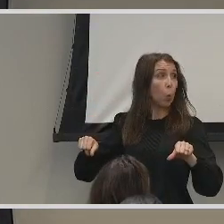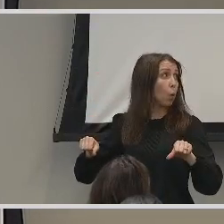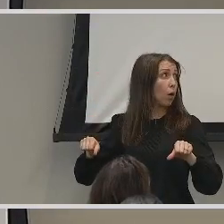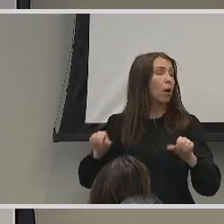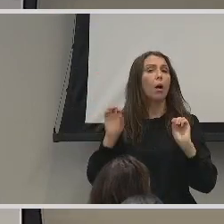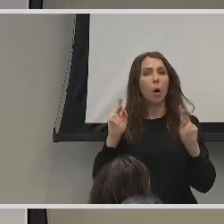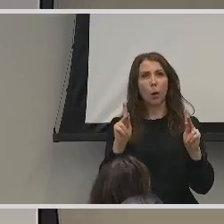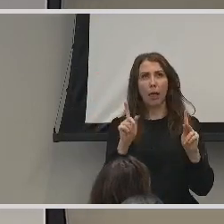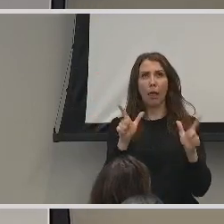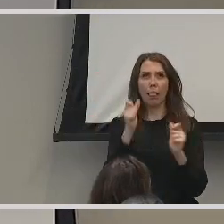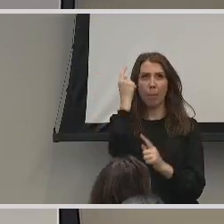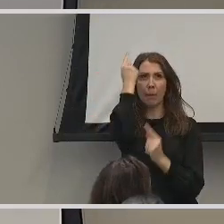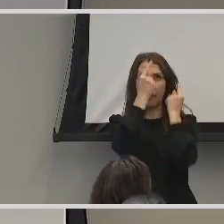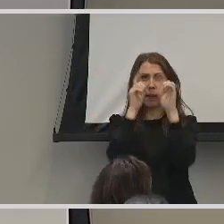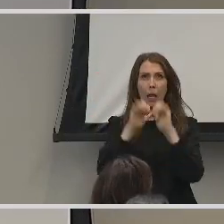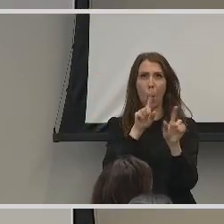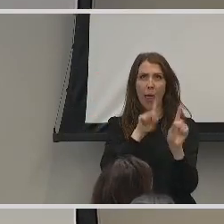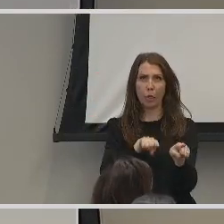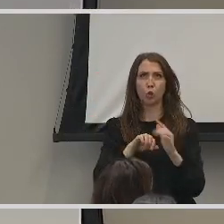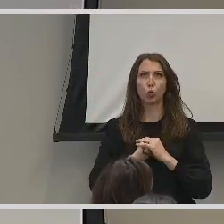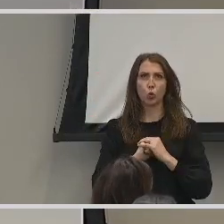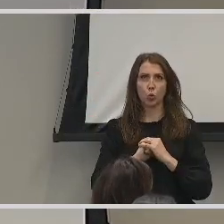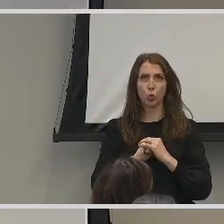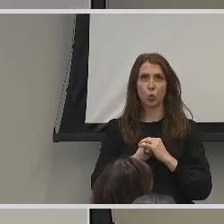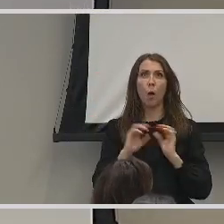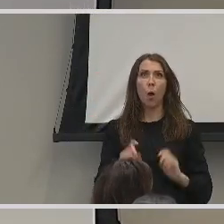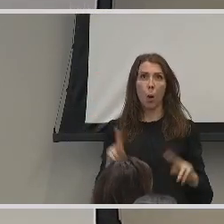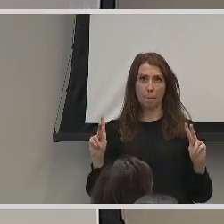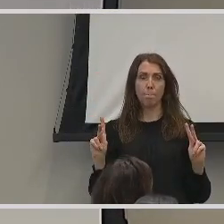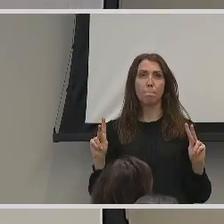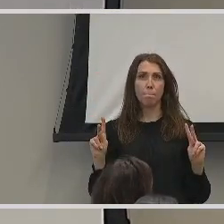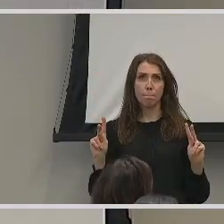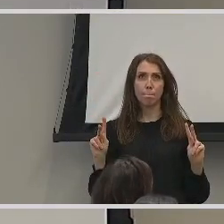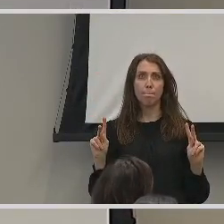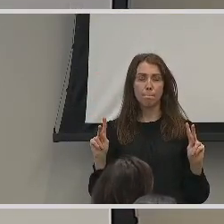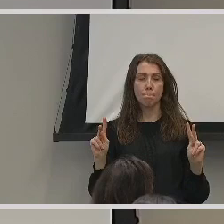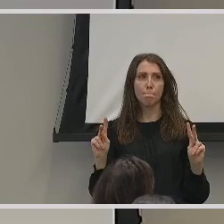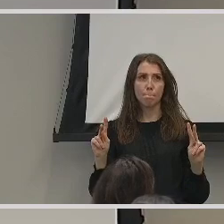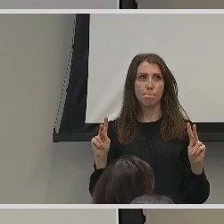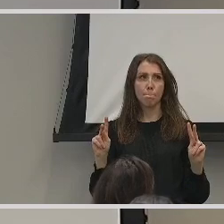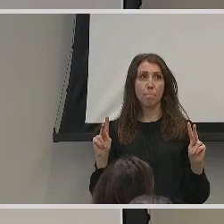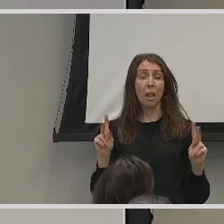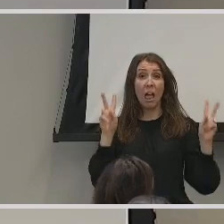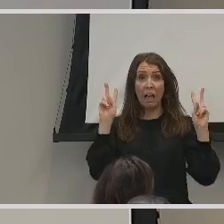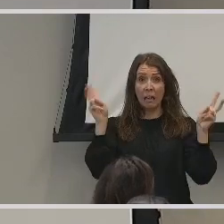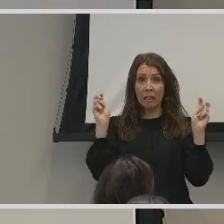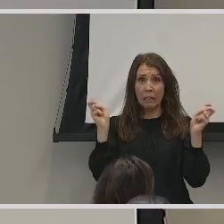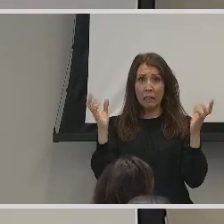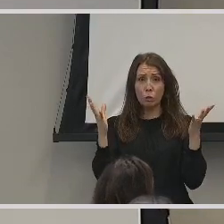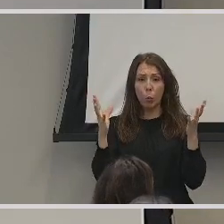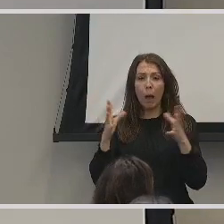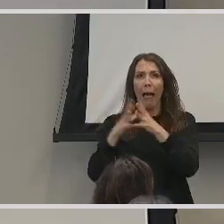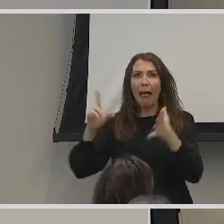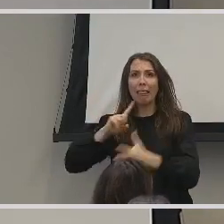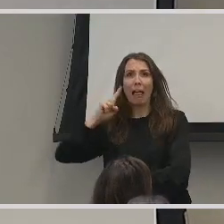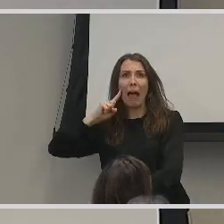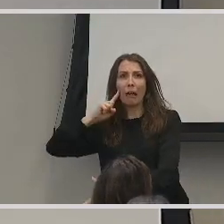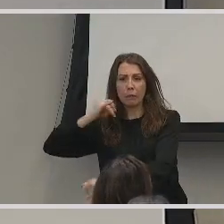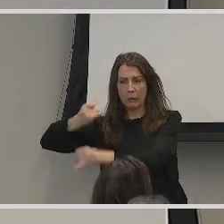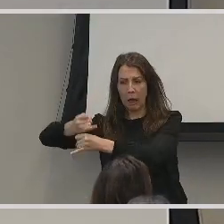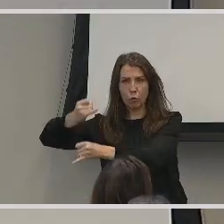Okay. Let me think about this. Okay. The issue is a lot of deaf schools